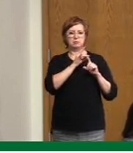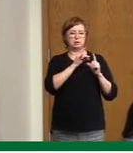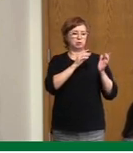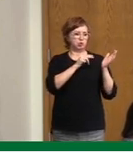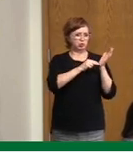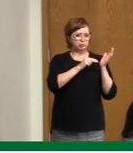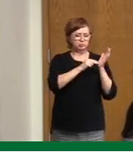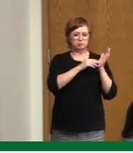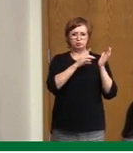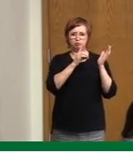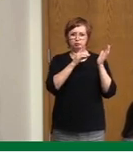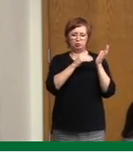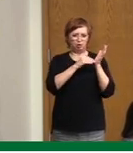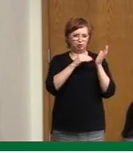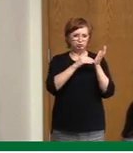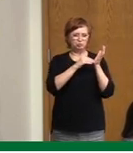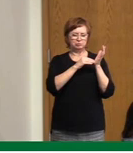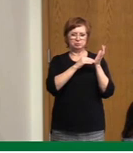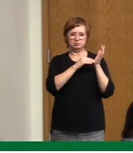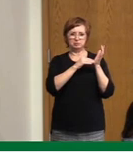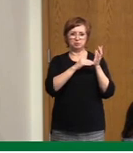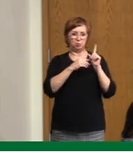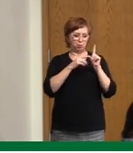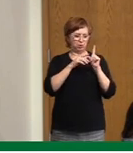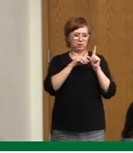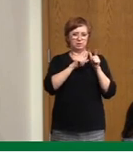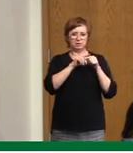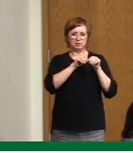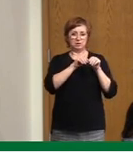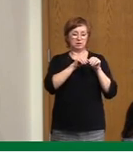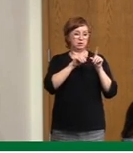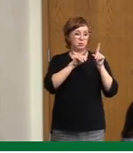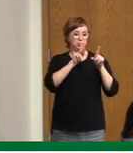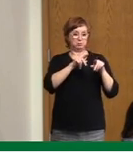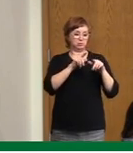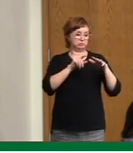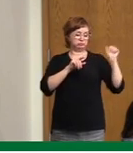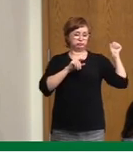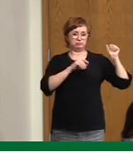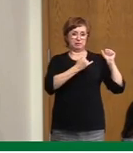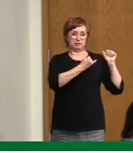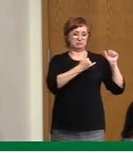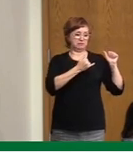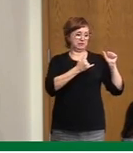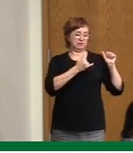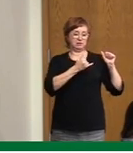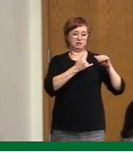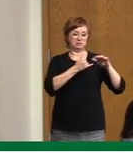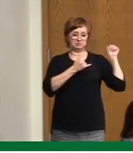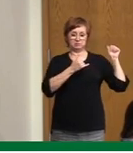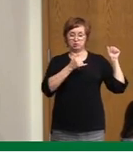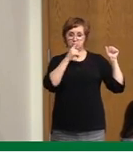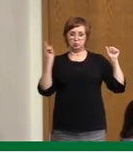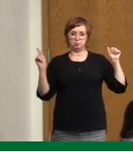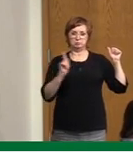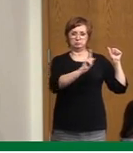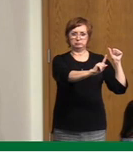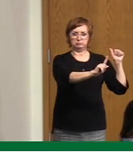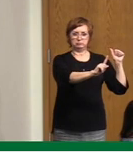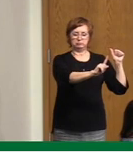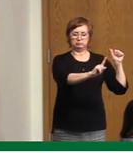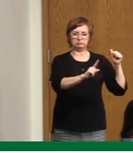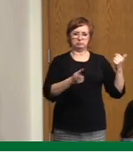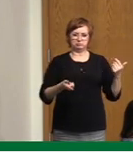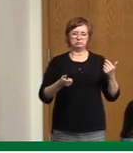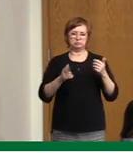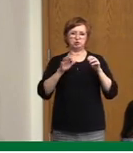several doctors go down, it causes a ripple effect with our healthcare system. The SHA has done a great job of designing contingencies that